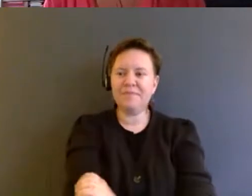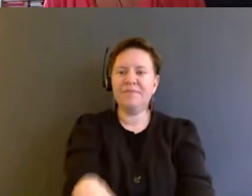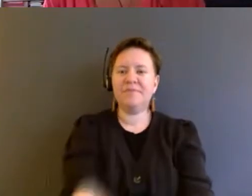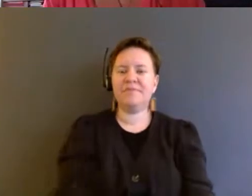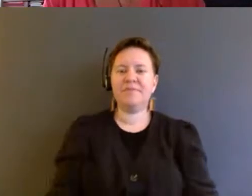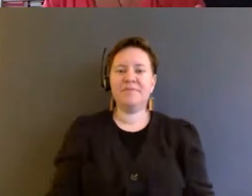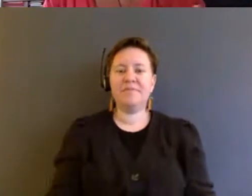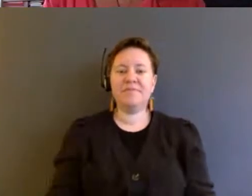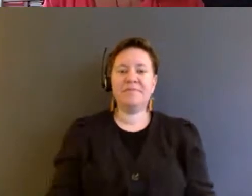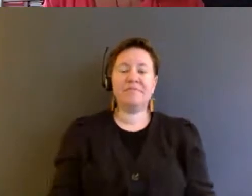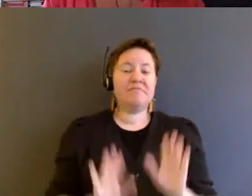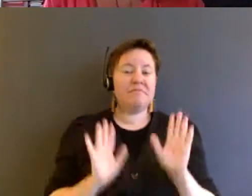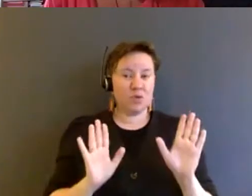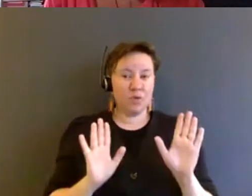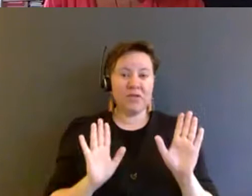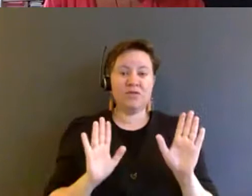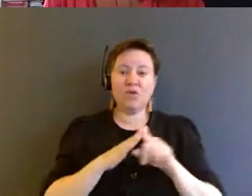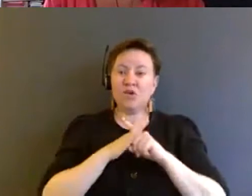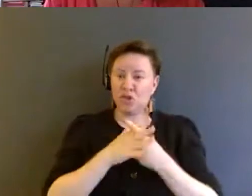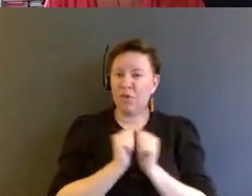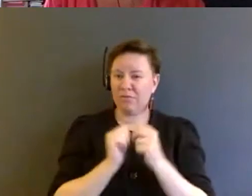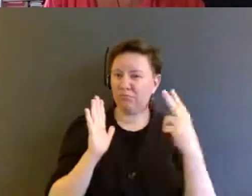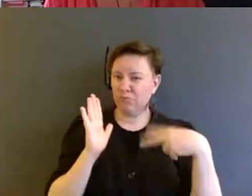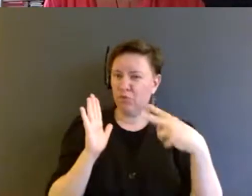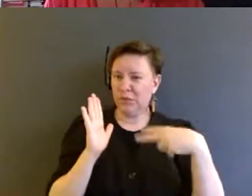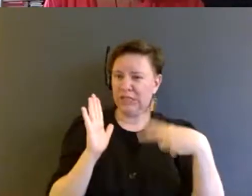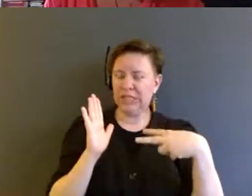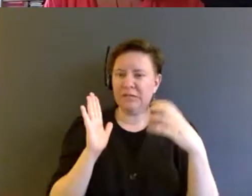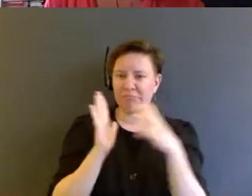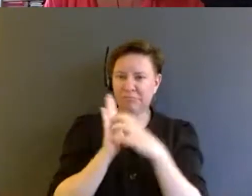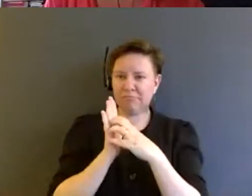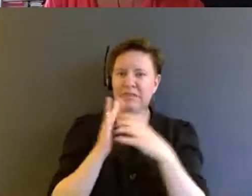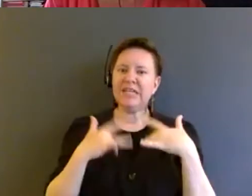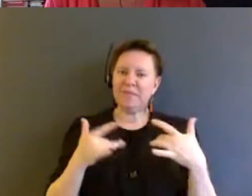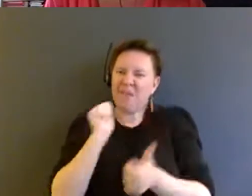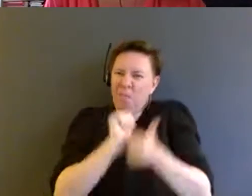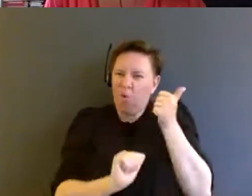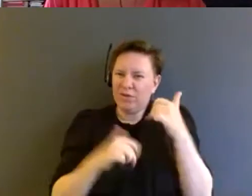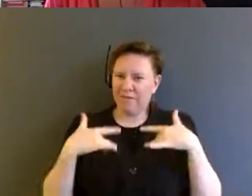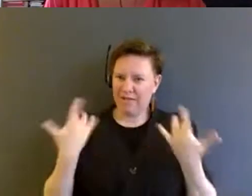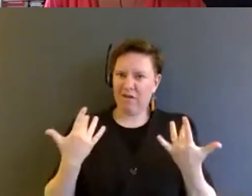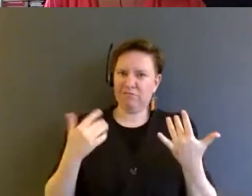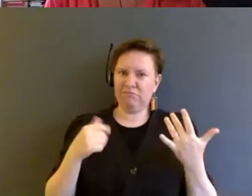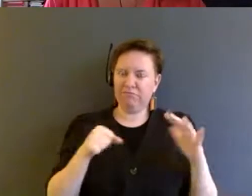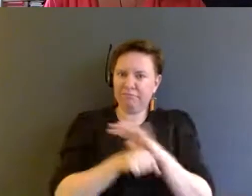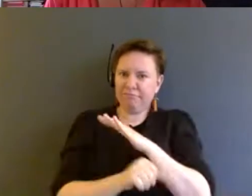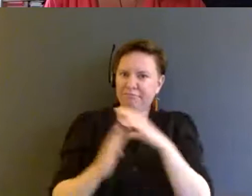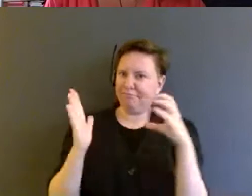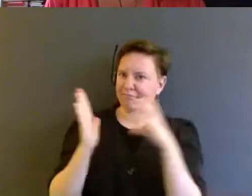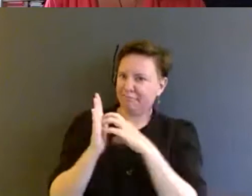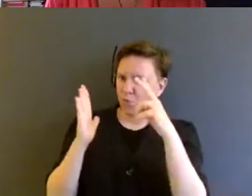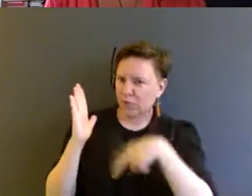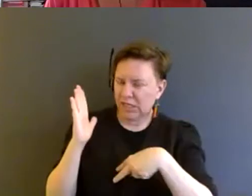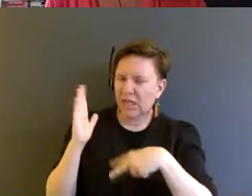Great. So we're going to start with a reading. Usually that's kind of the bulk of the event. But today it will